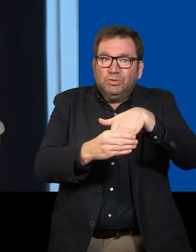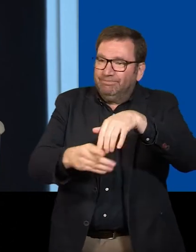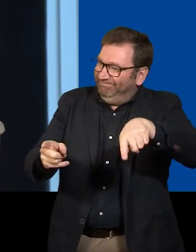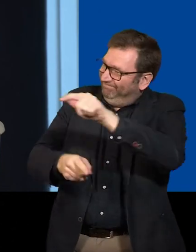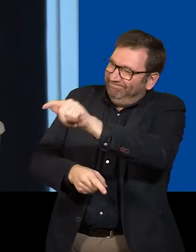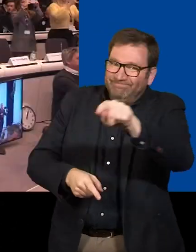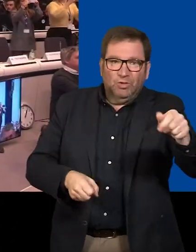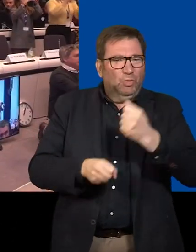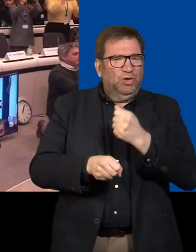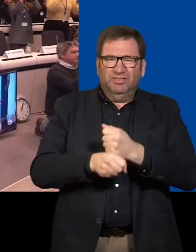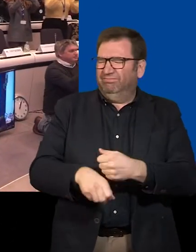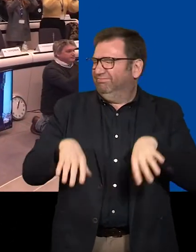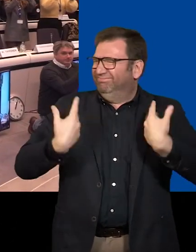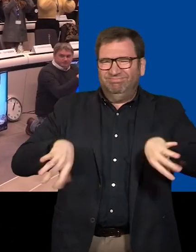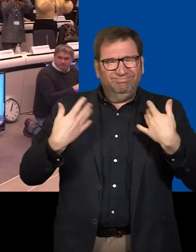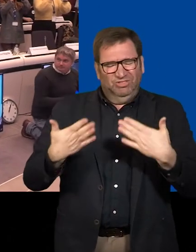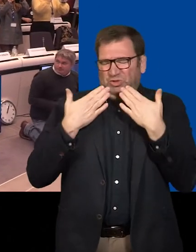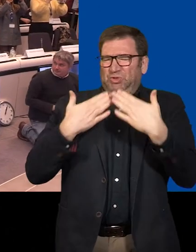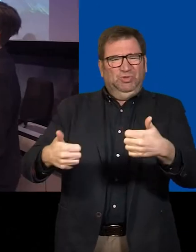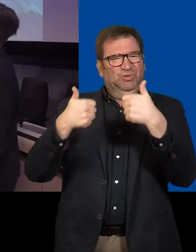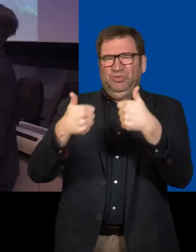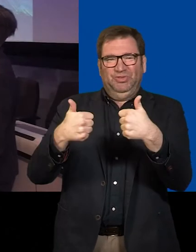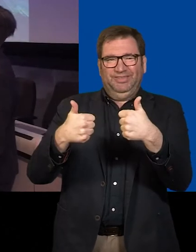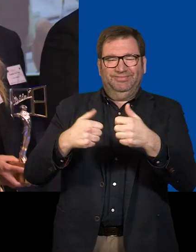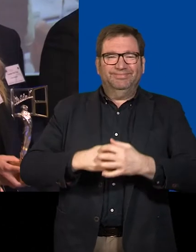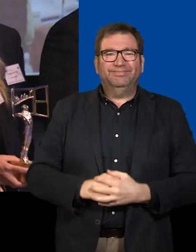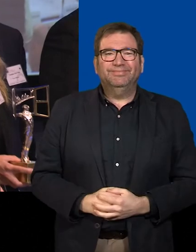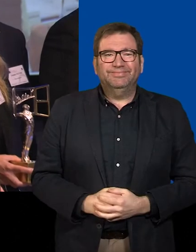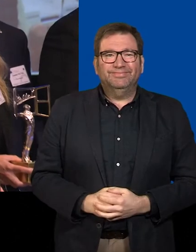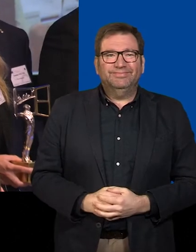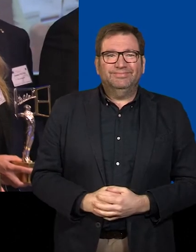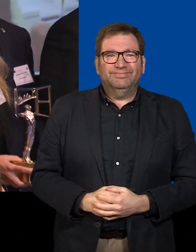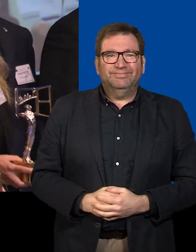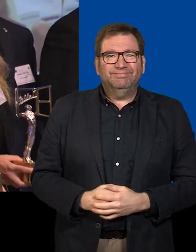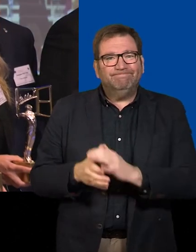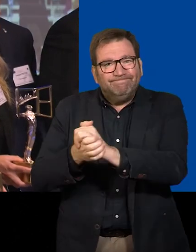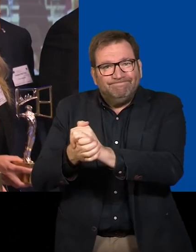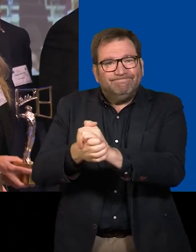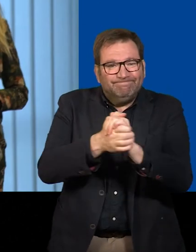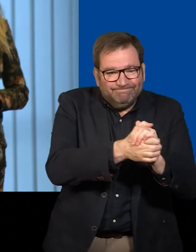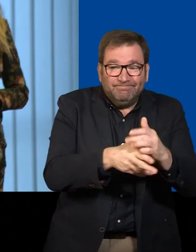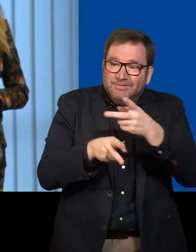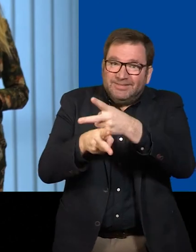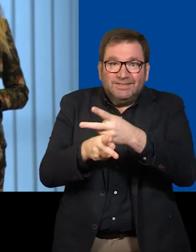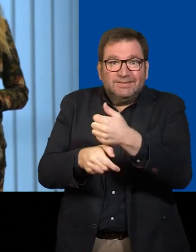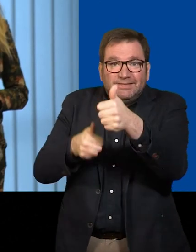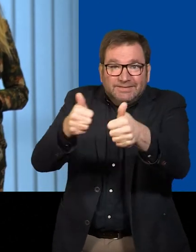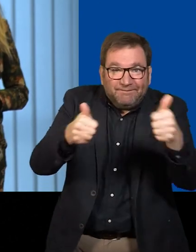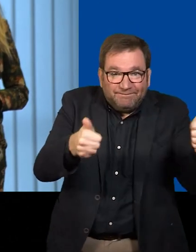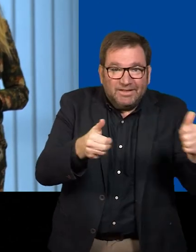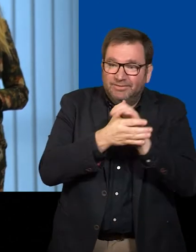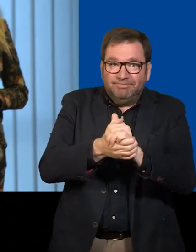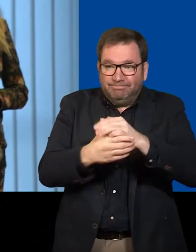and inclusion, because you're really doing a great job. Good luck. Take good care